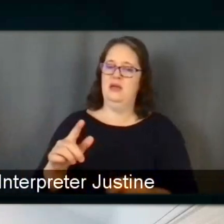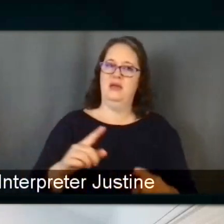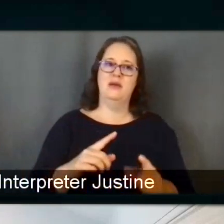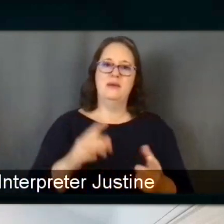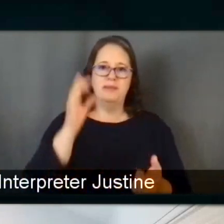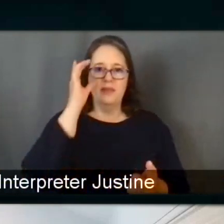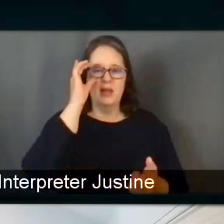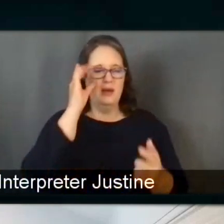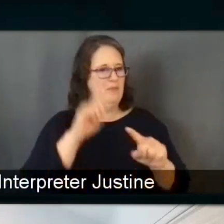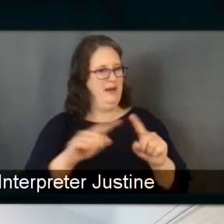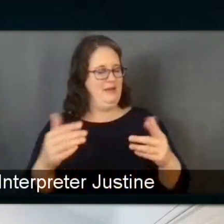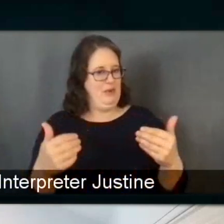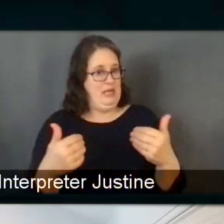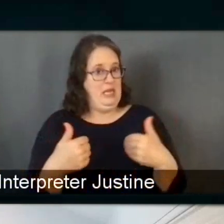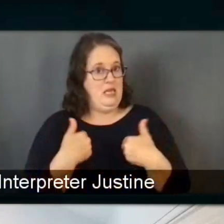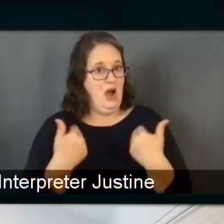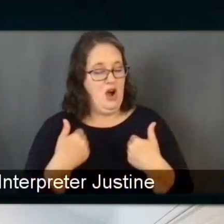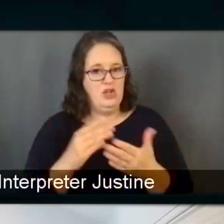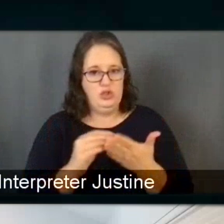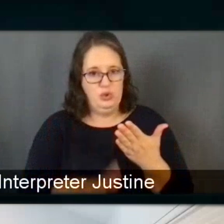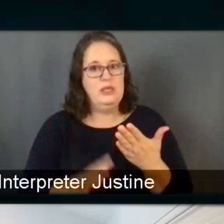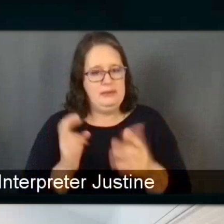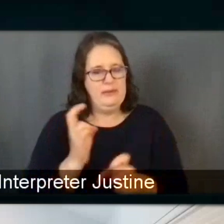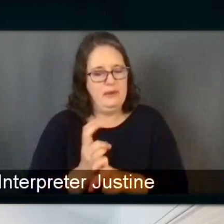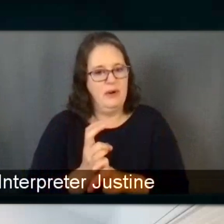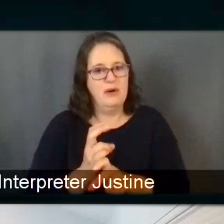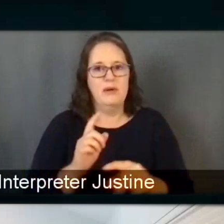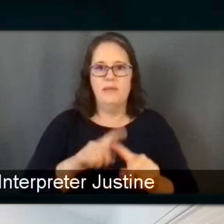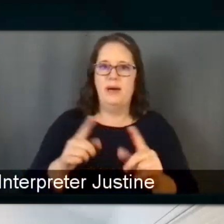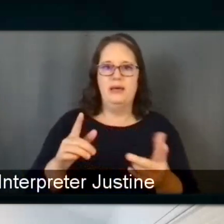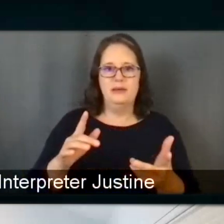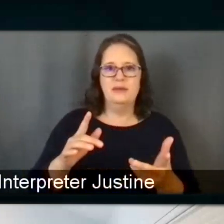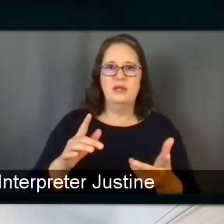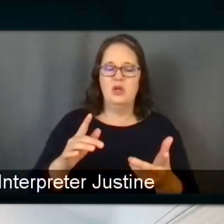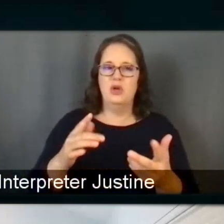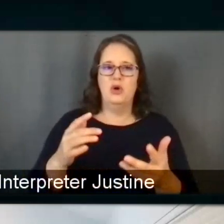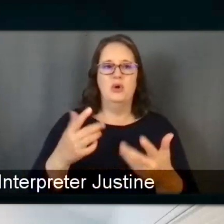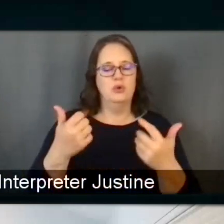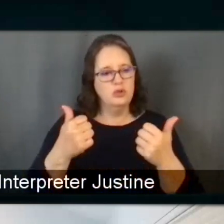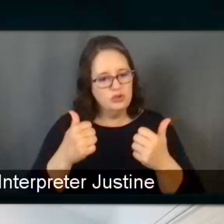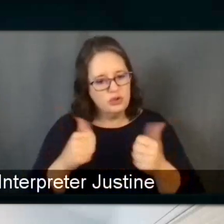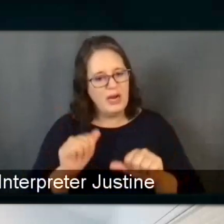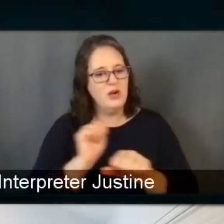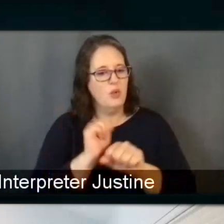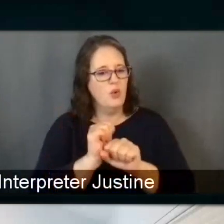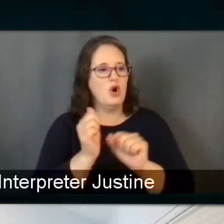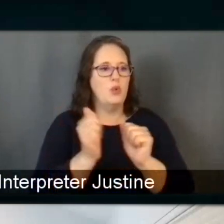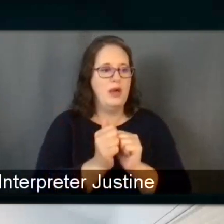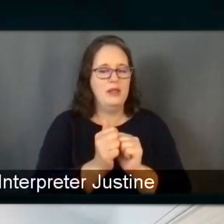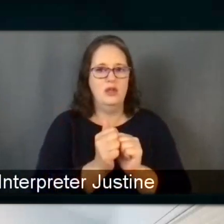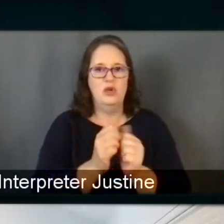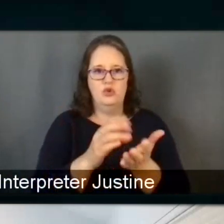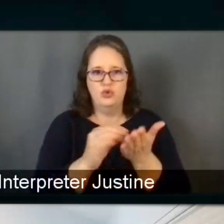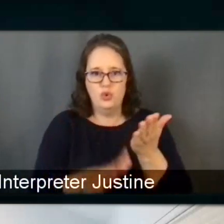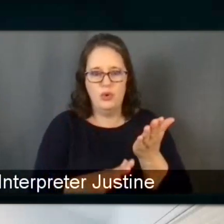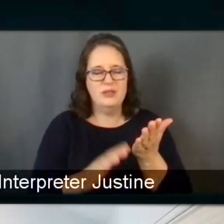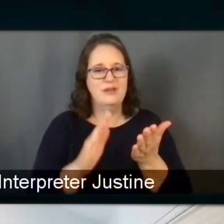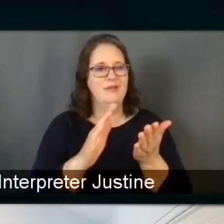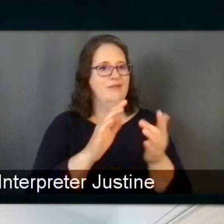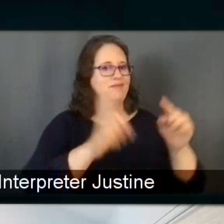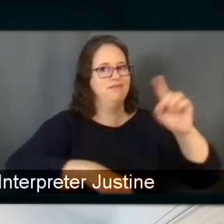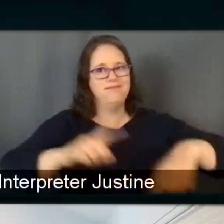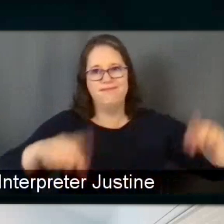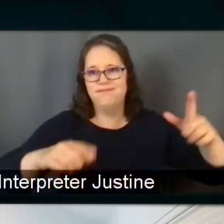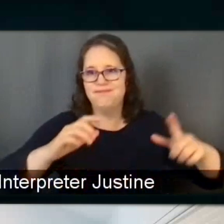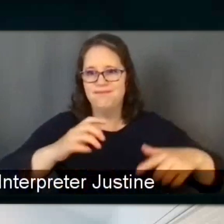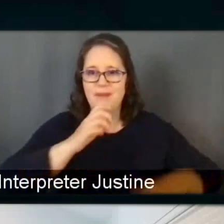really, I think that's part of why we're trying to work with students all along the age spectrum and try to continue to keep them involved as